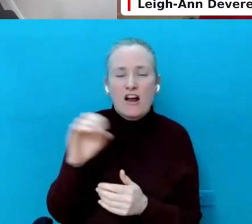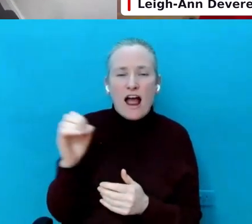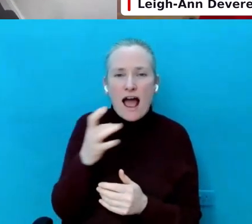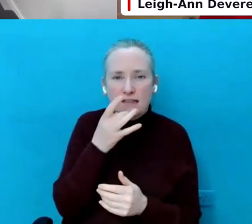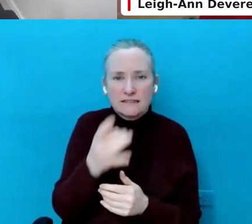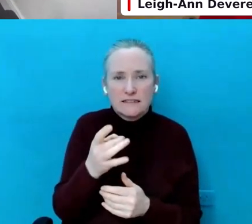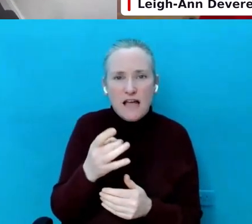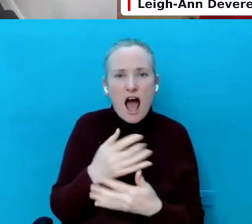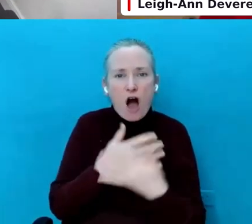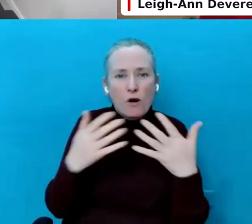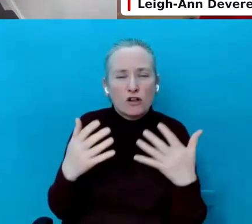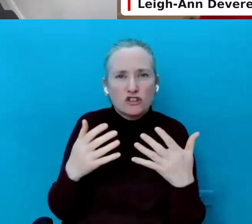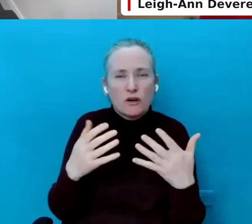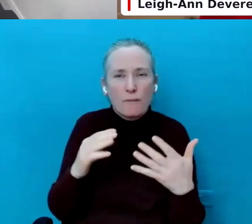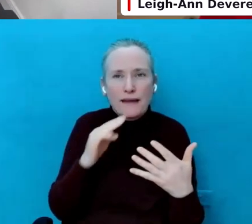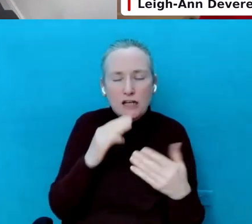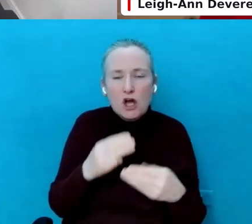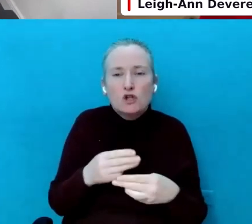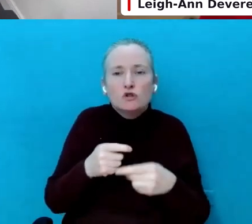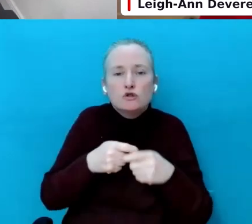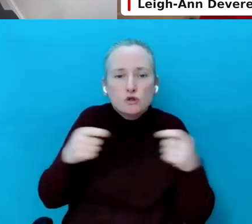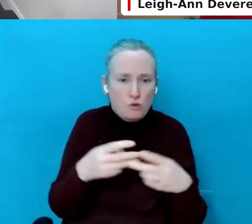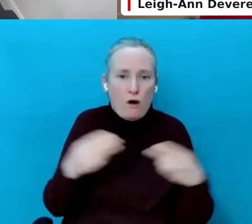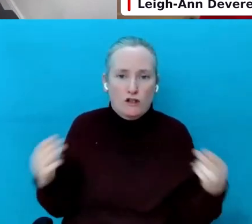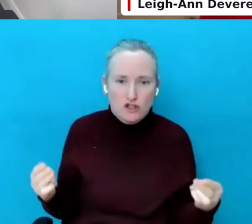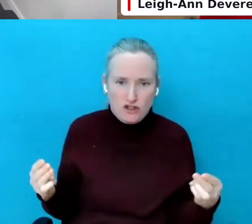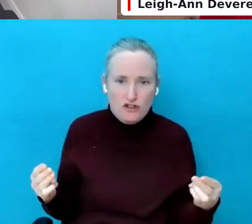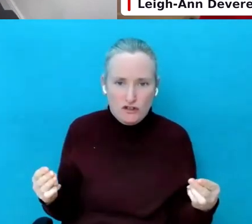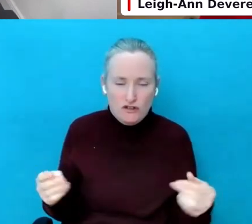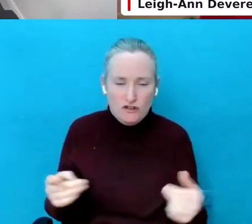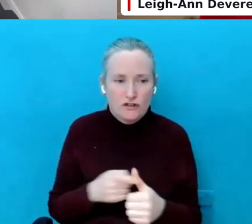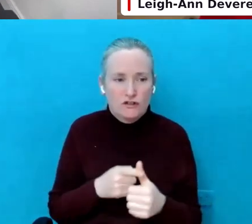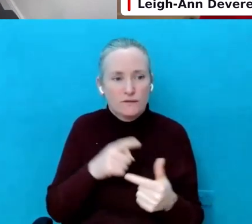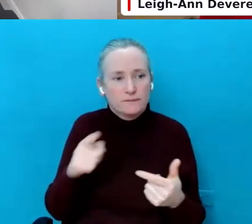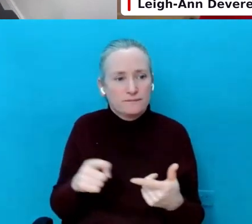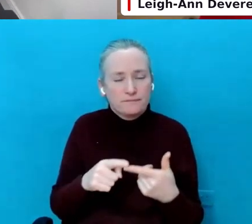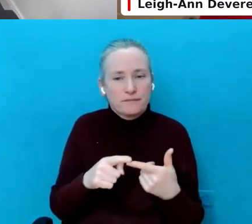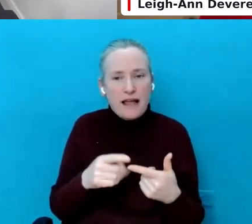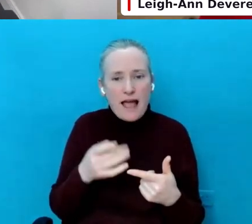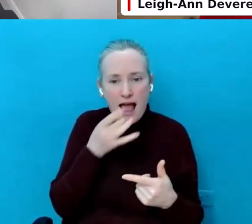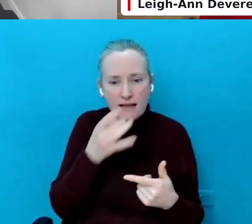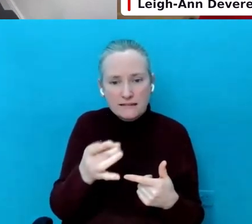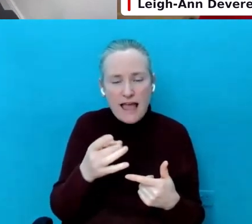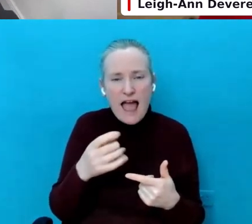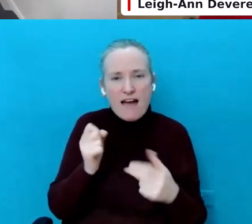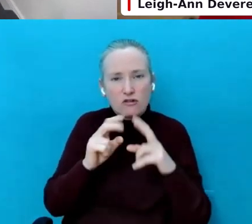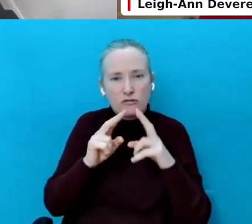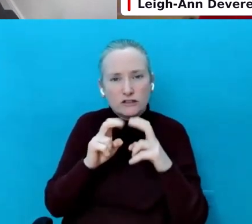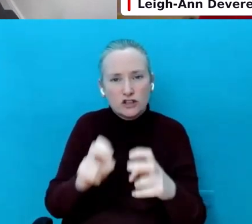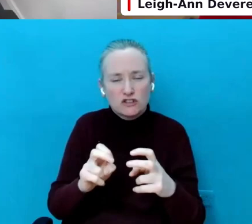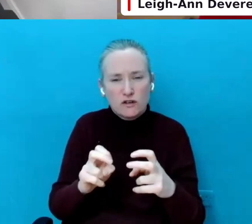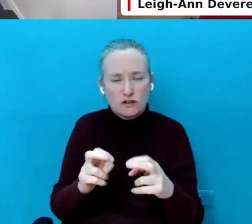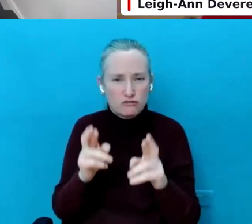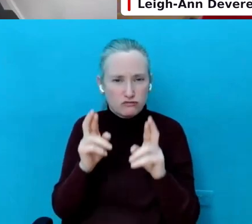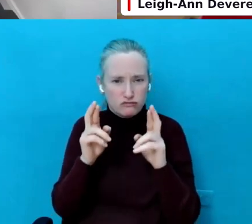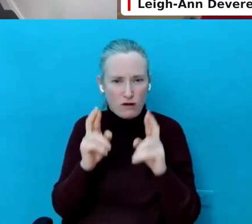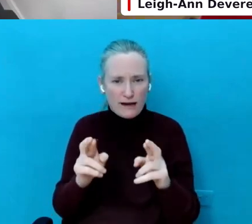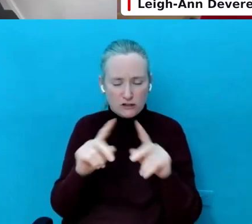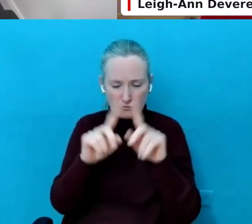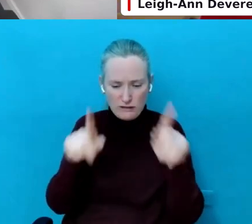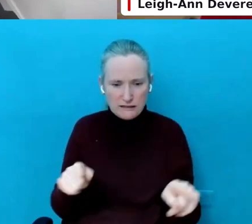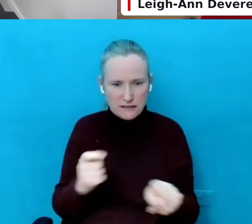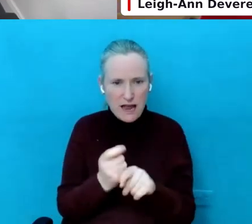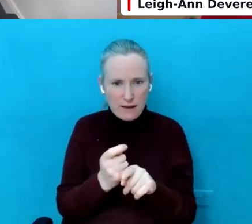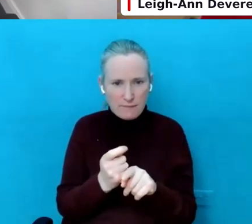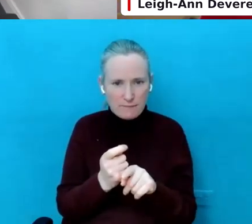is too much? Mina asked, is there a research for the appropriate screen time a day for each